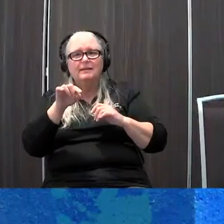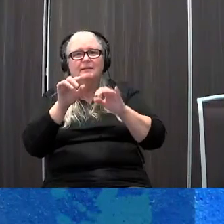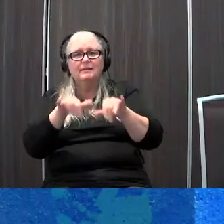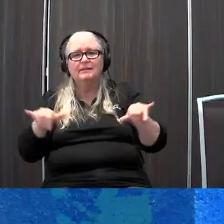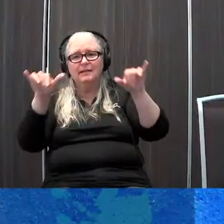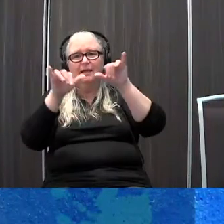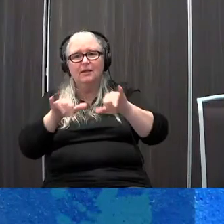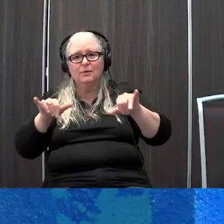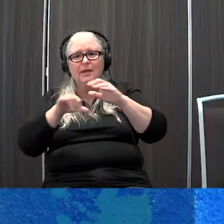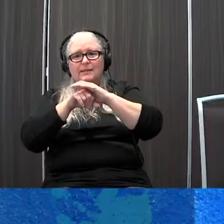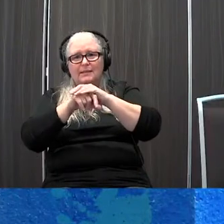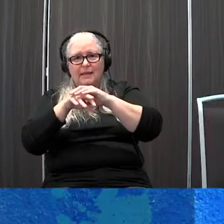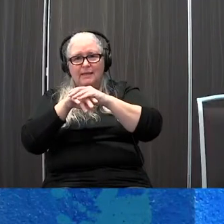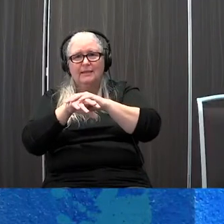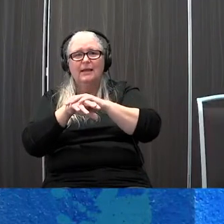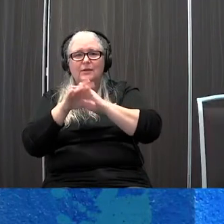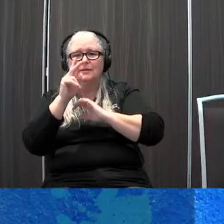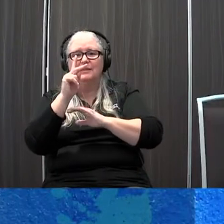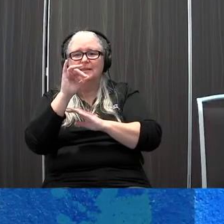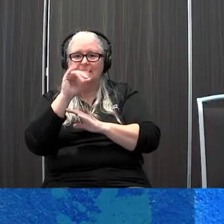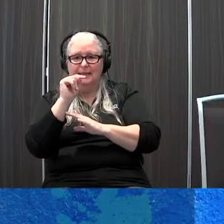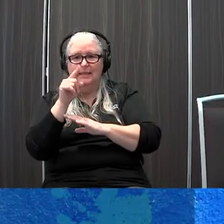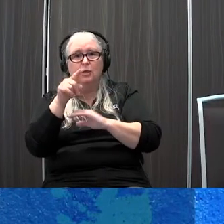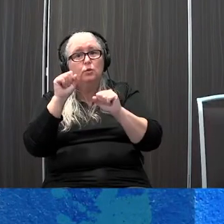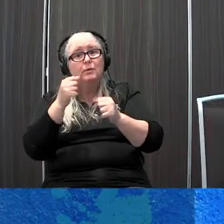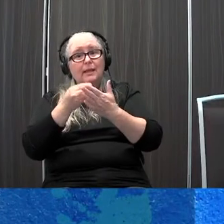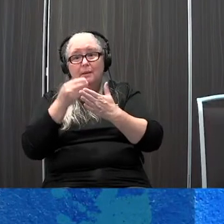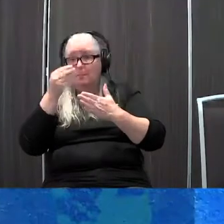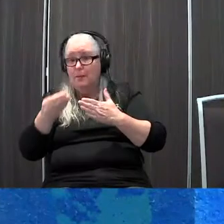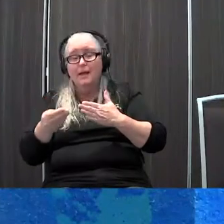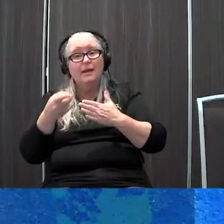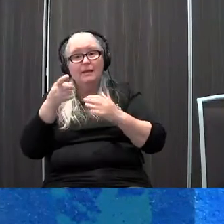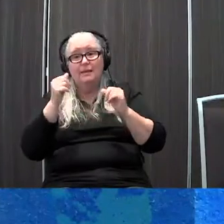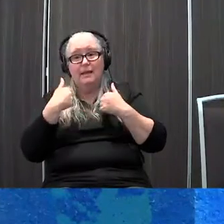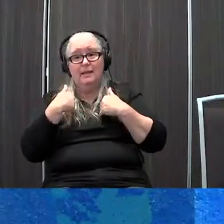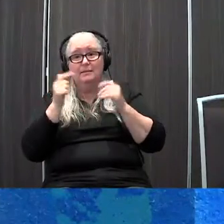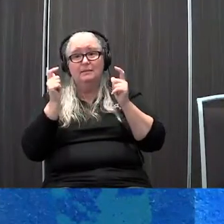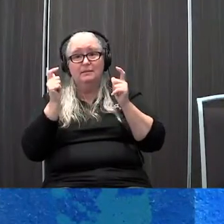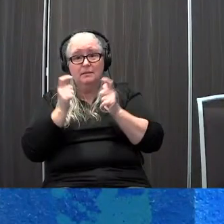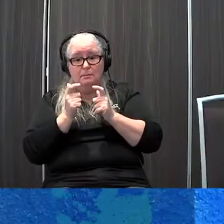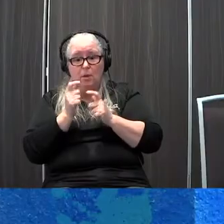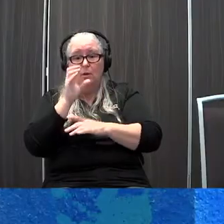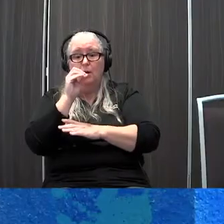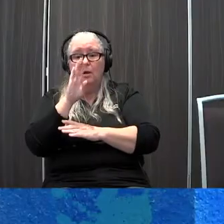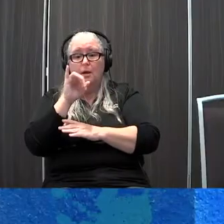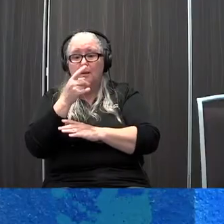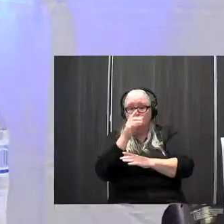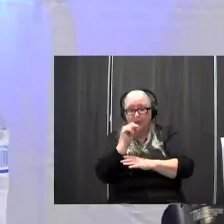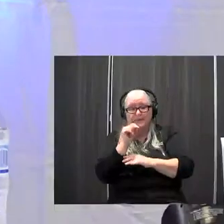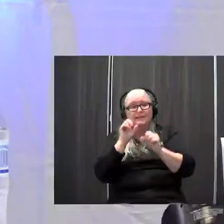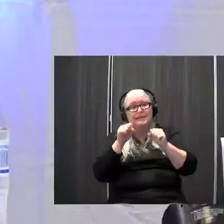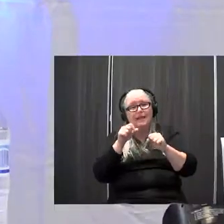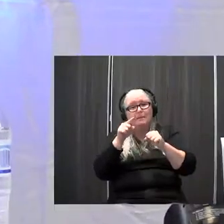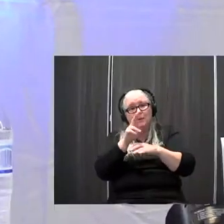communication symbols kit and you can purchase this kit it has small objects that can be used